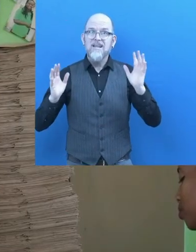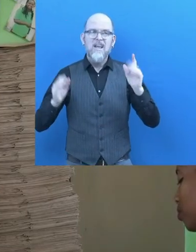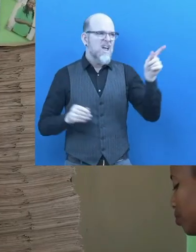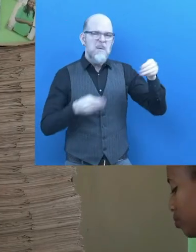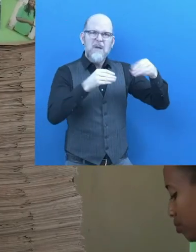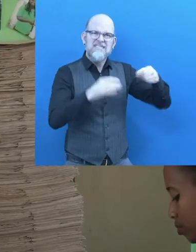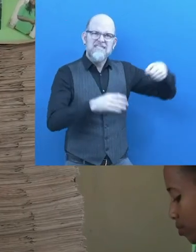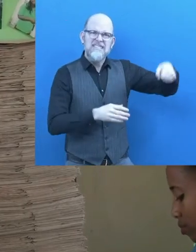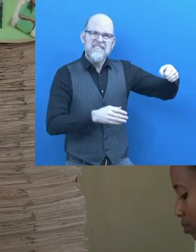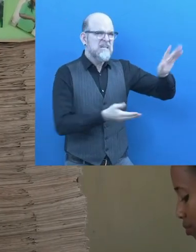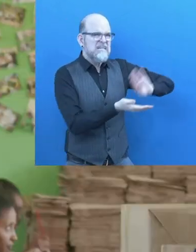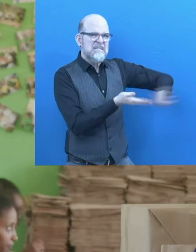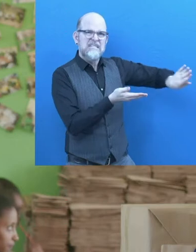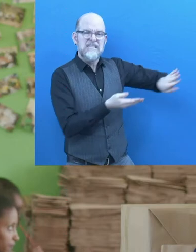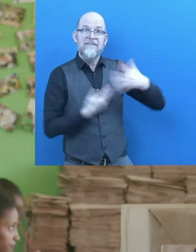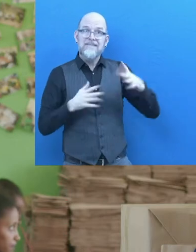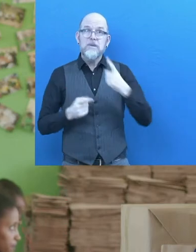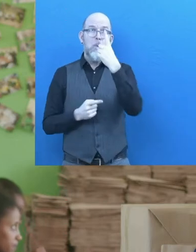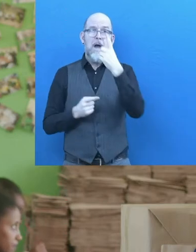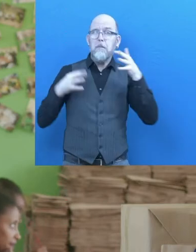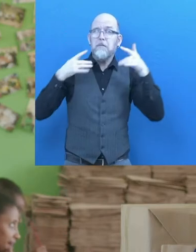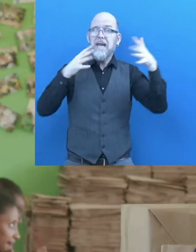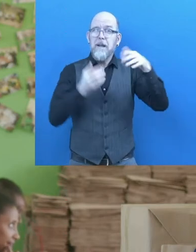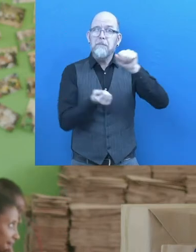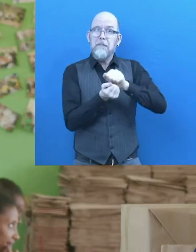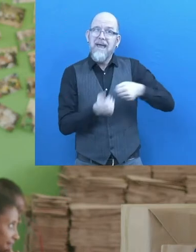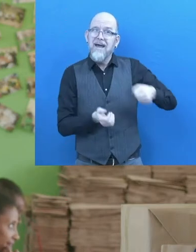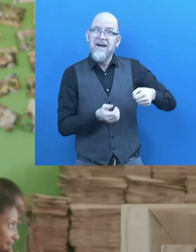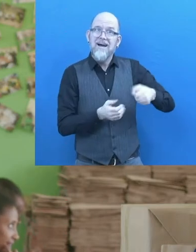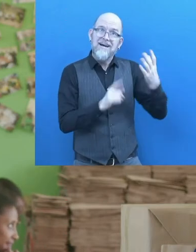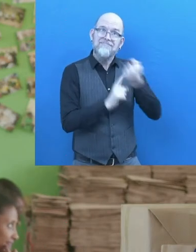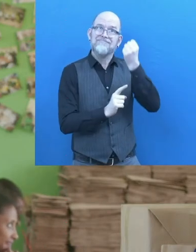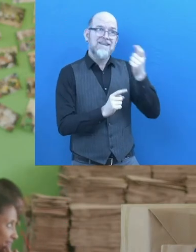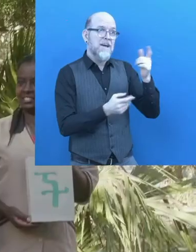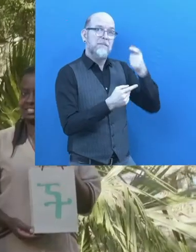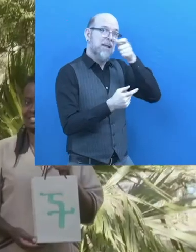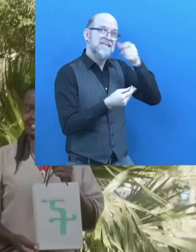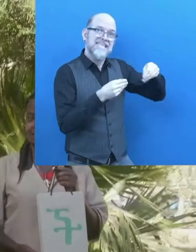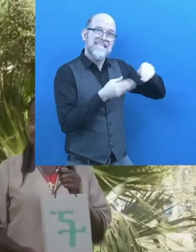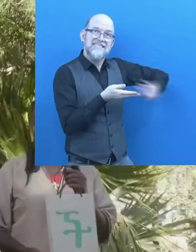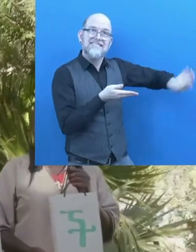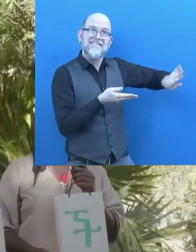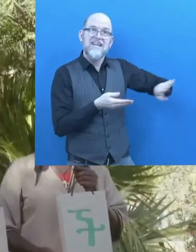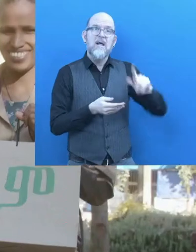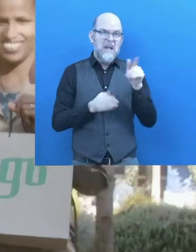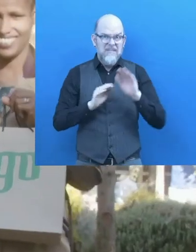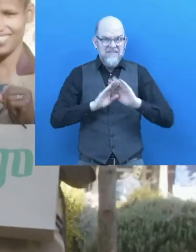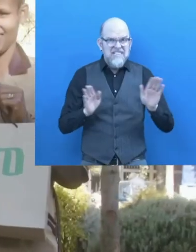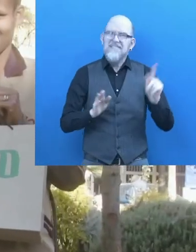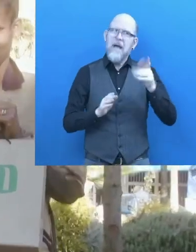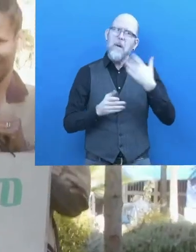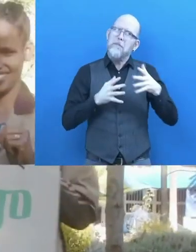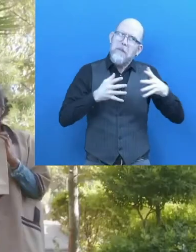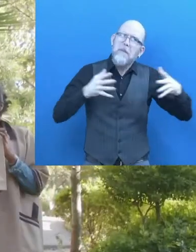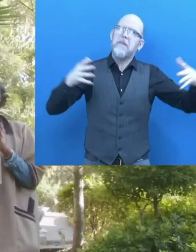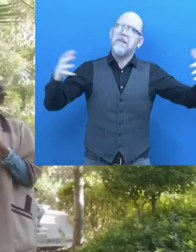more than a million plastic bags. But it's not enough. Much more needs to be done. But how can one accept